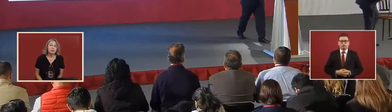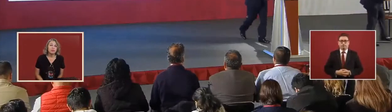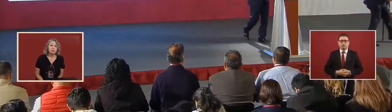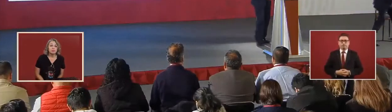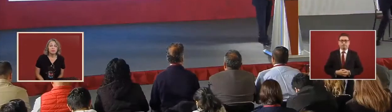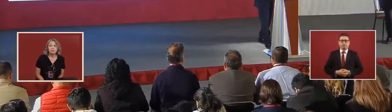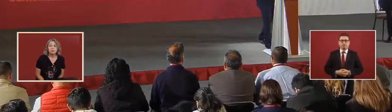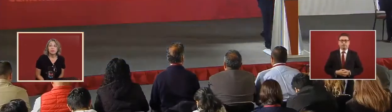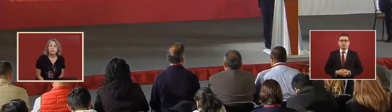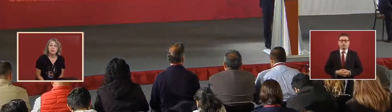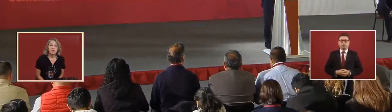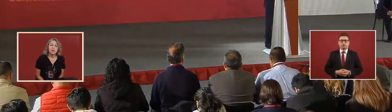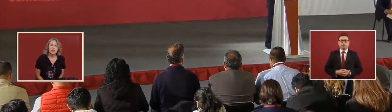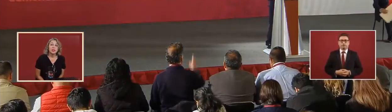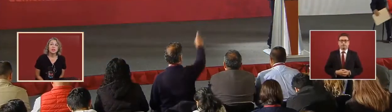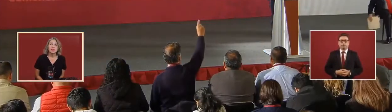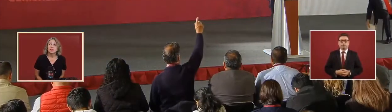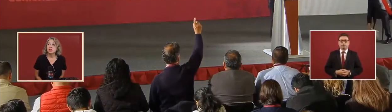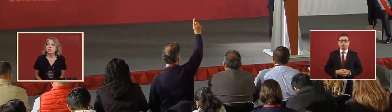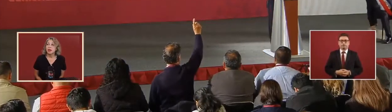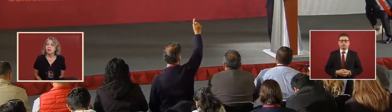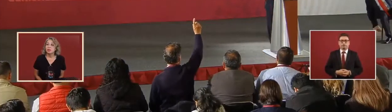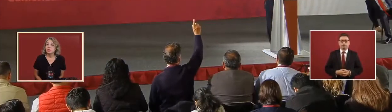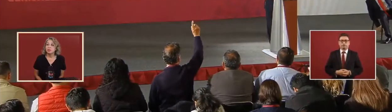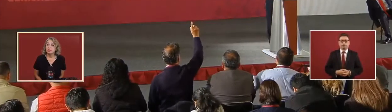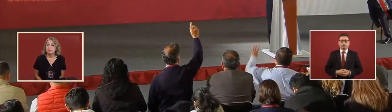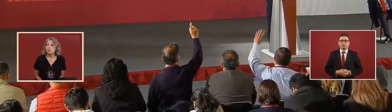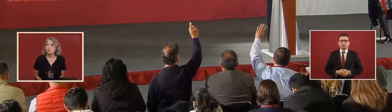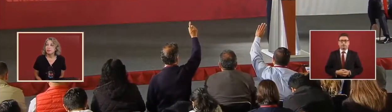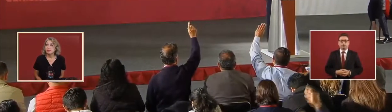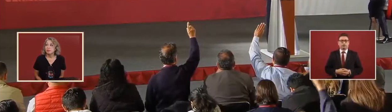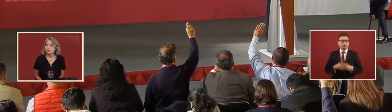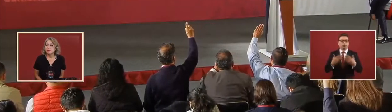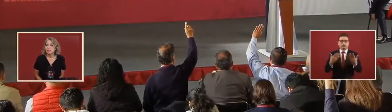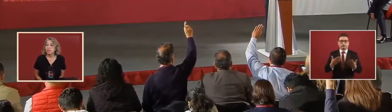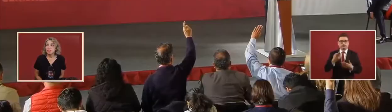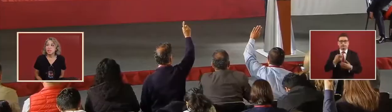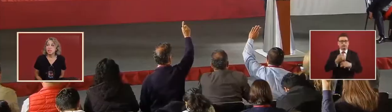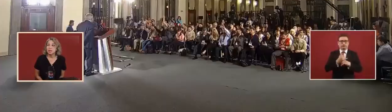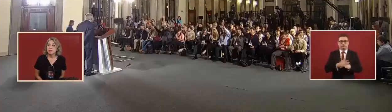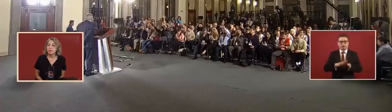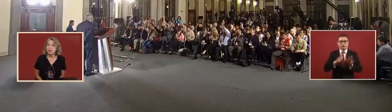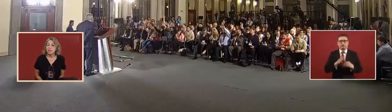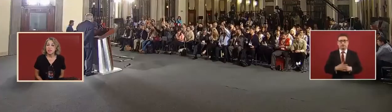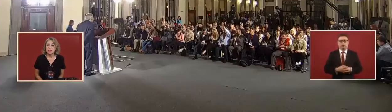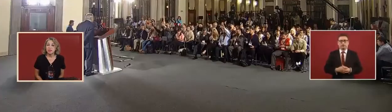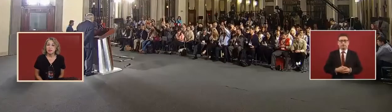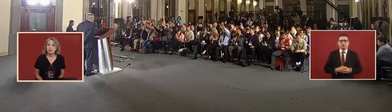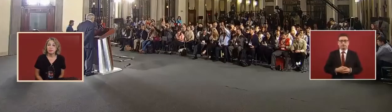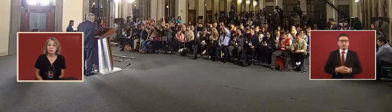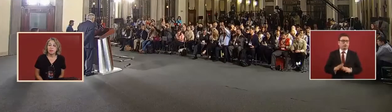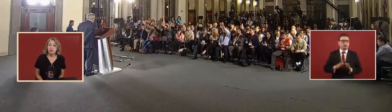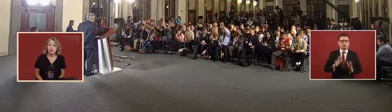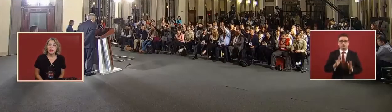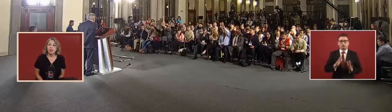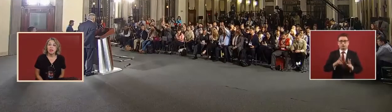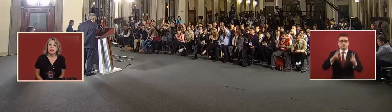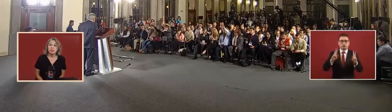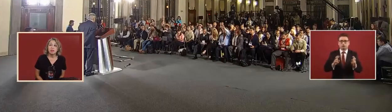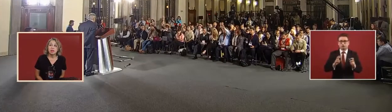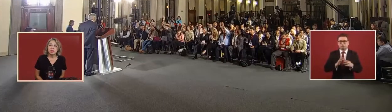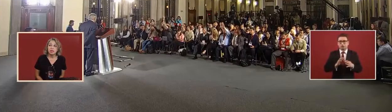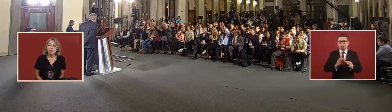So now... This is the information... Is there nothing over this? No,